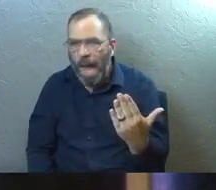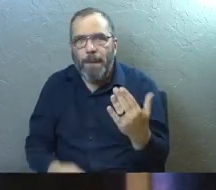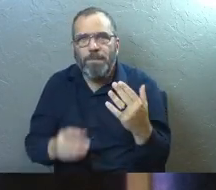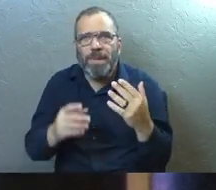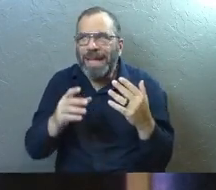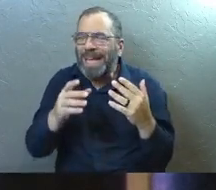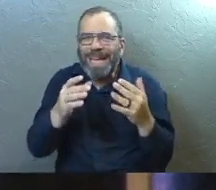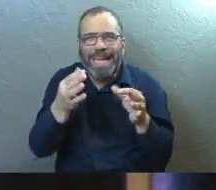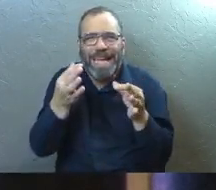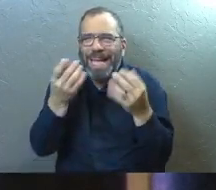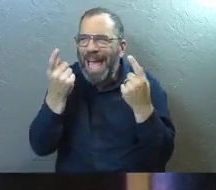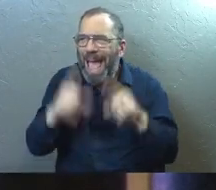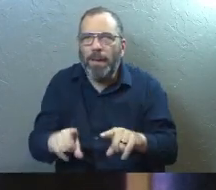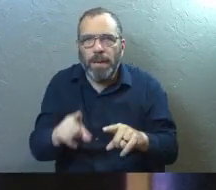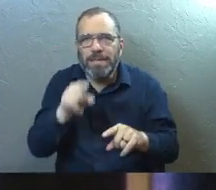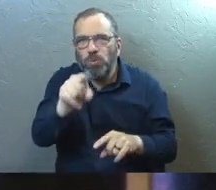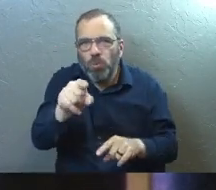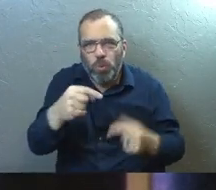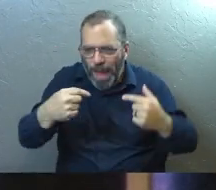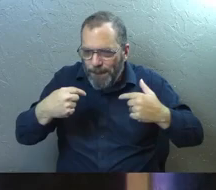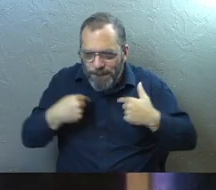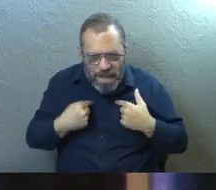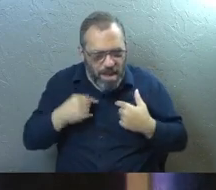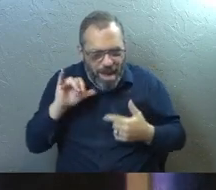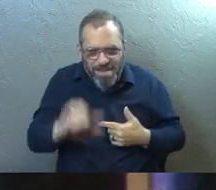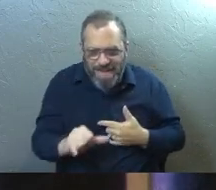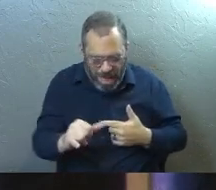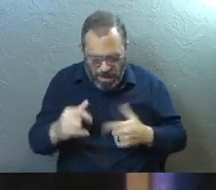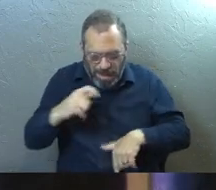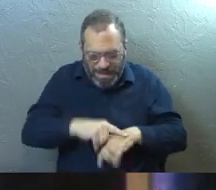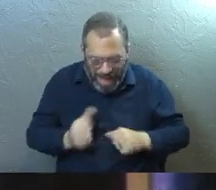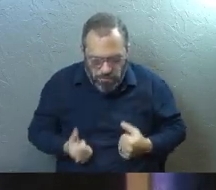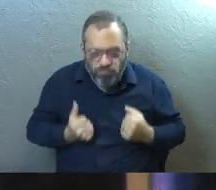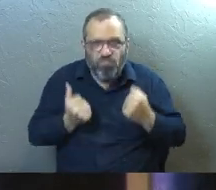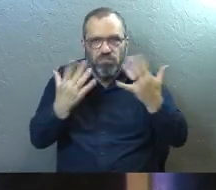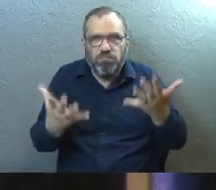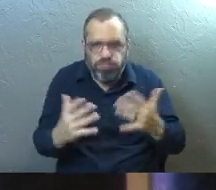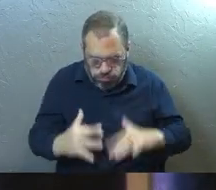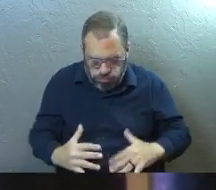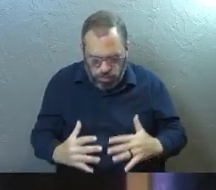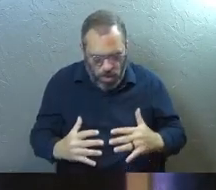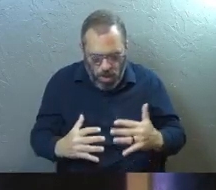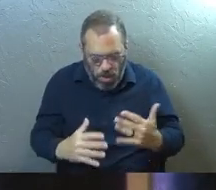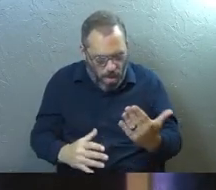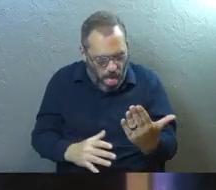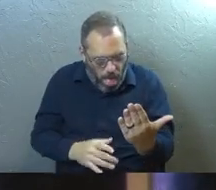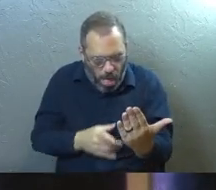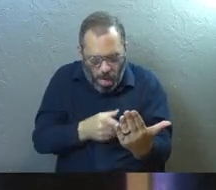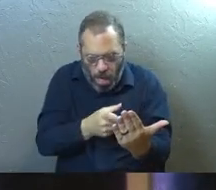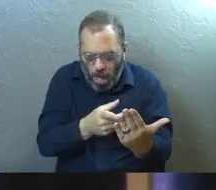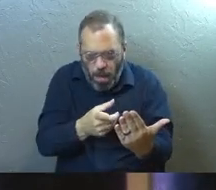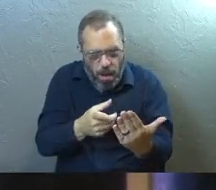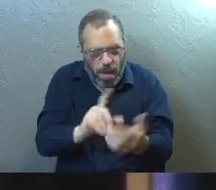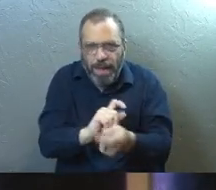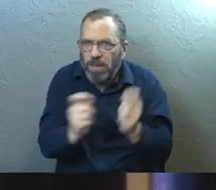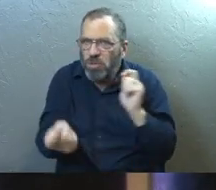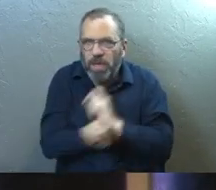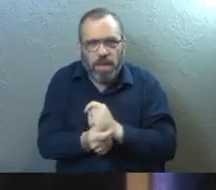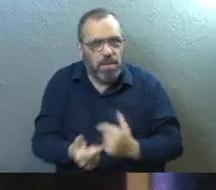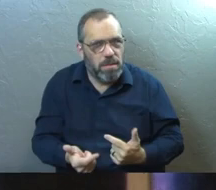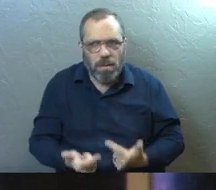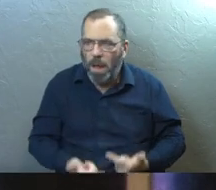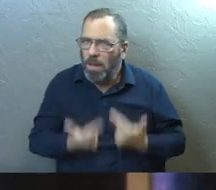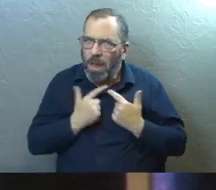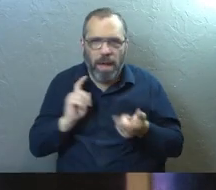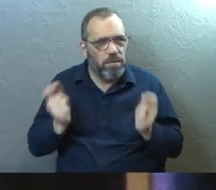that starts to happen to us as a people. The thing that we give ourself overwhelmingly to, it shapes us.